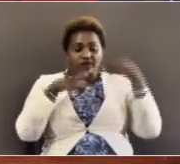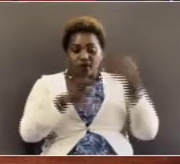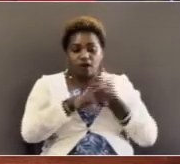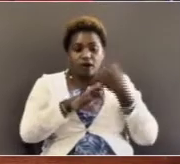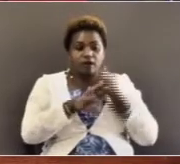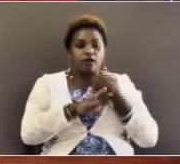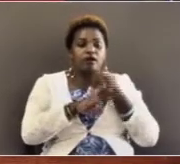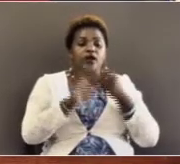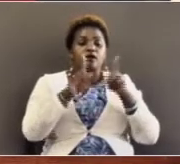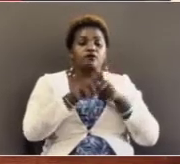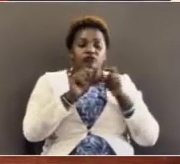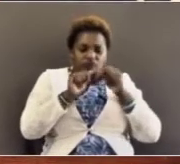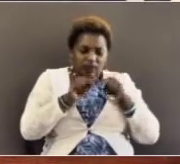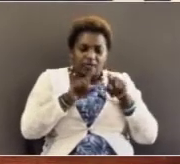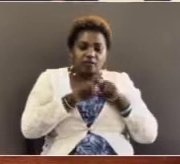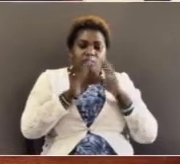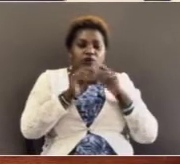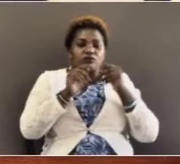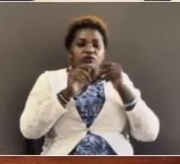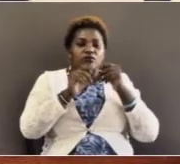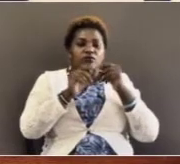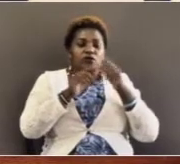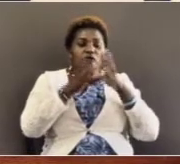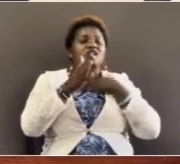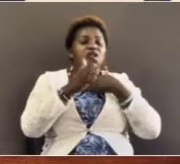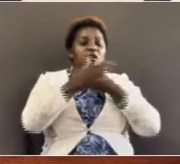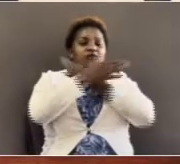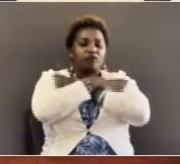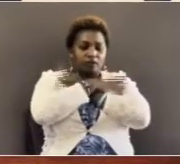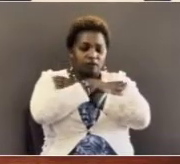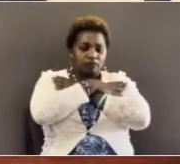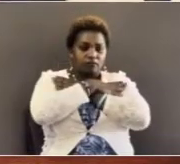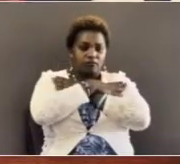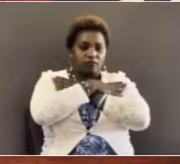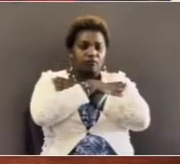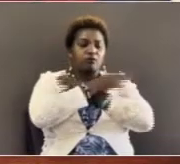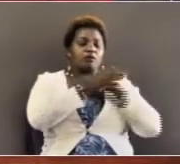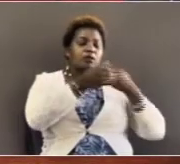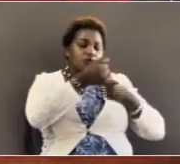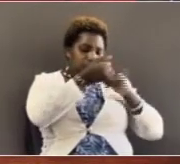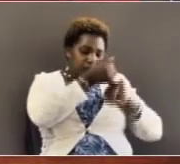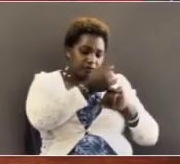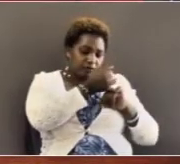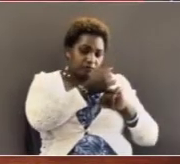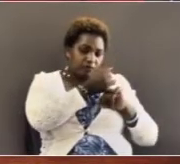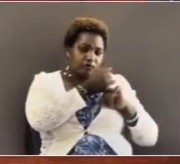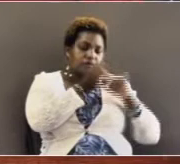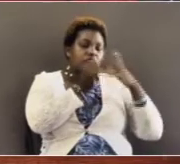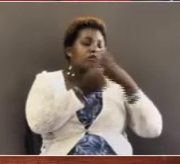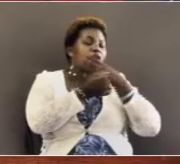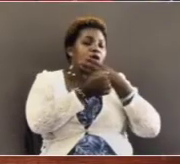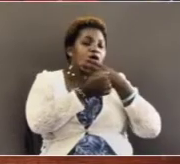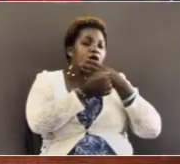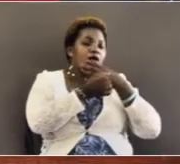and dangerous you need a friend your wife your